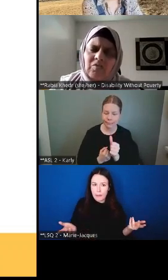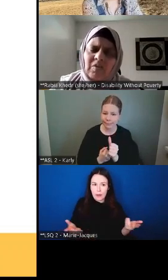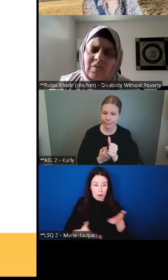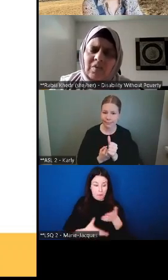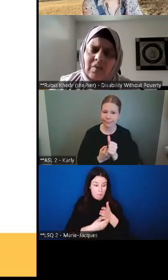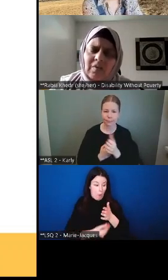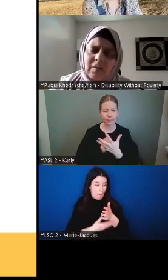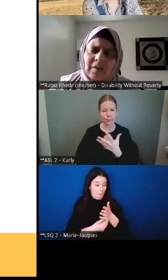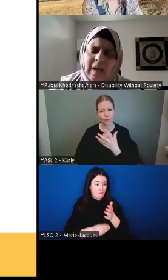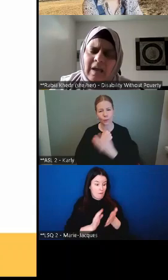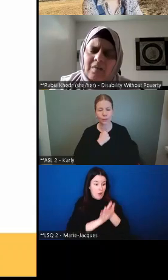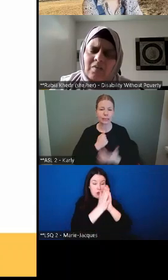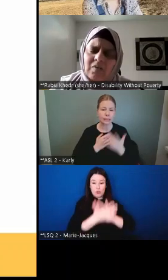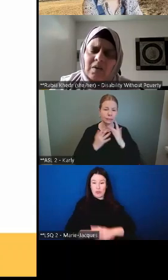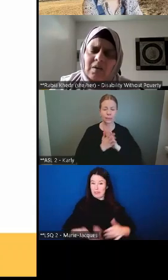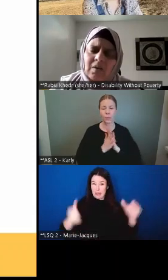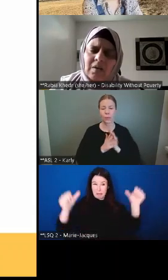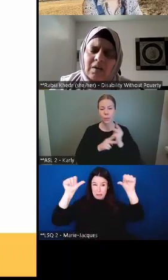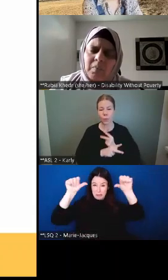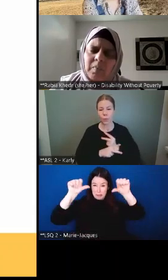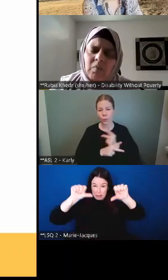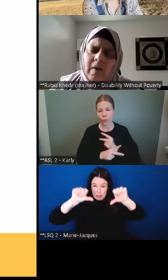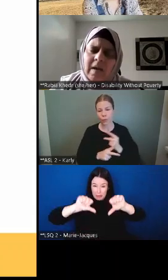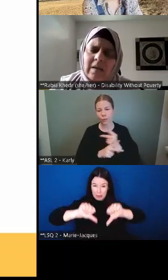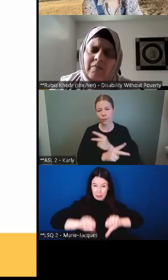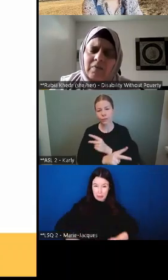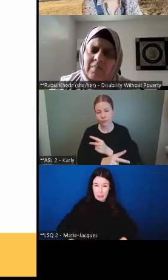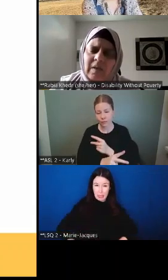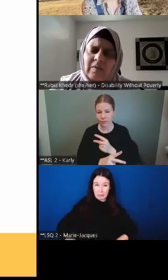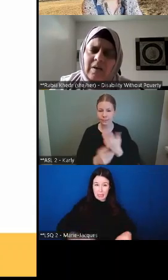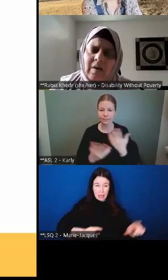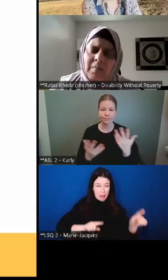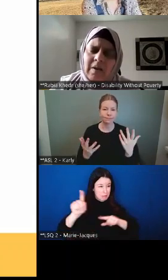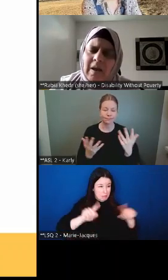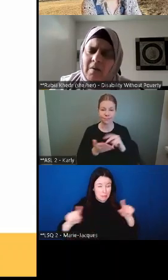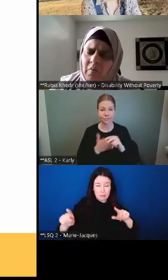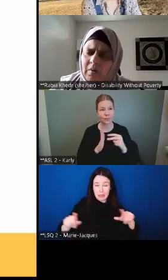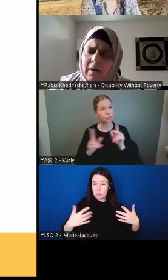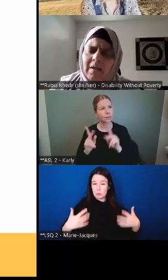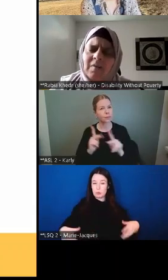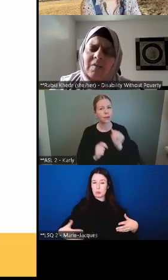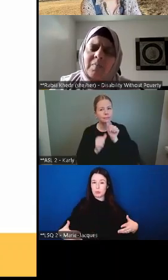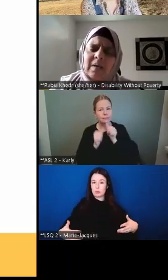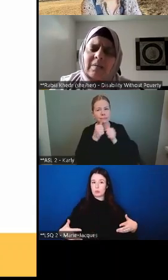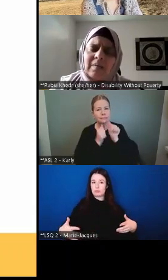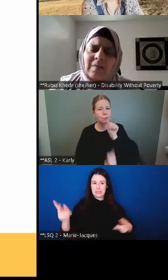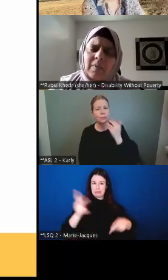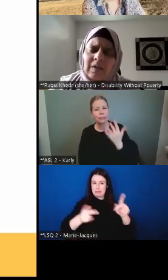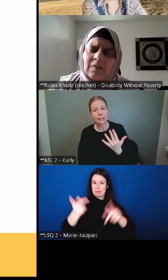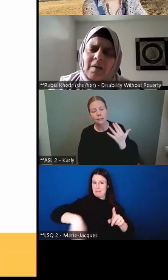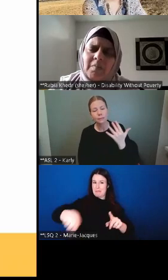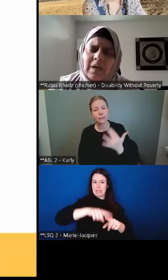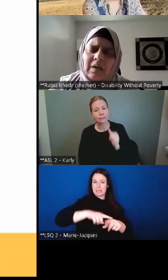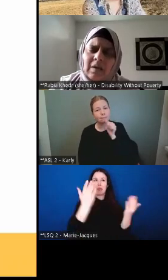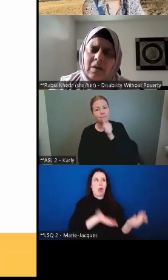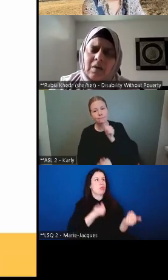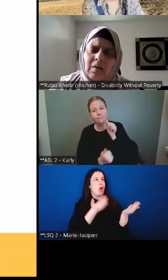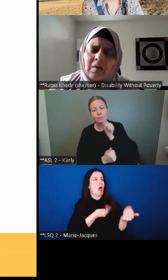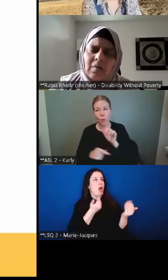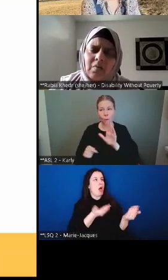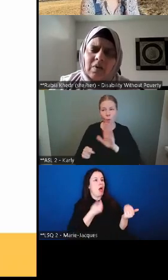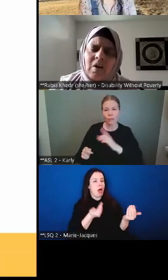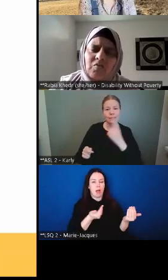And they just can't, you know, be waiting for something to come. And now we're anticipating that something is coming.